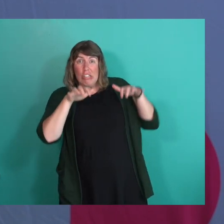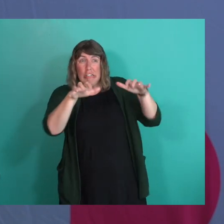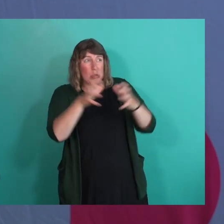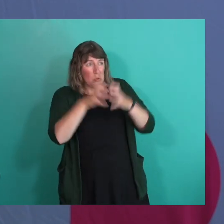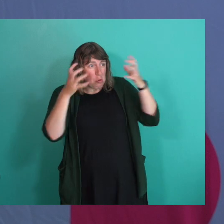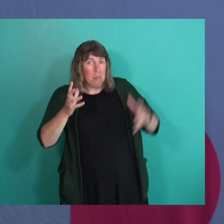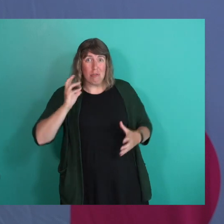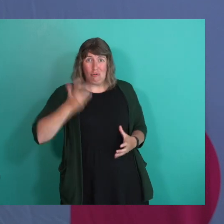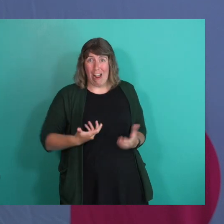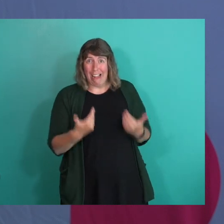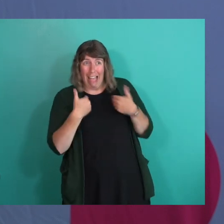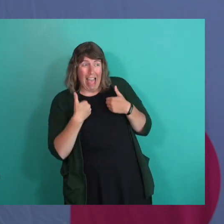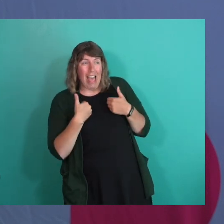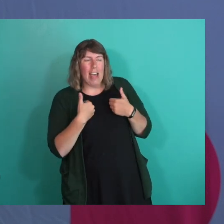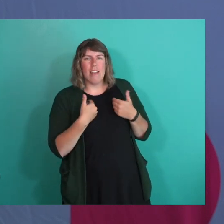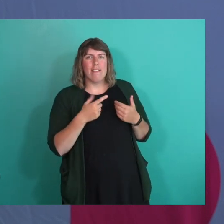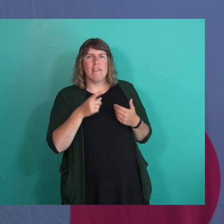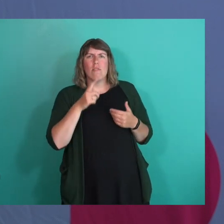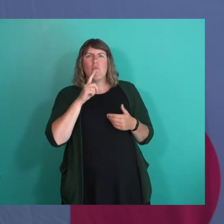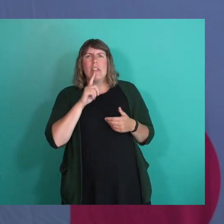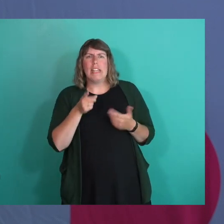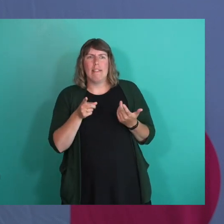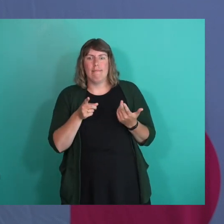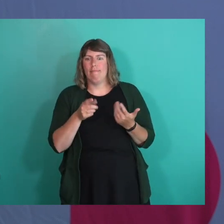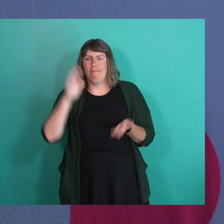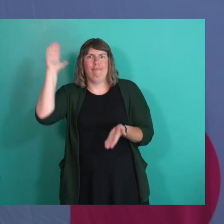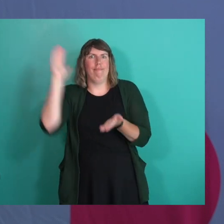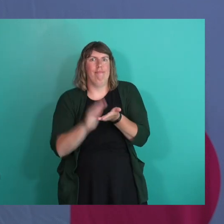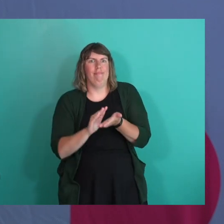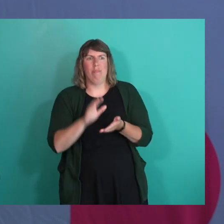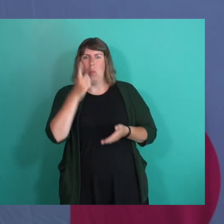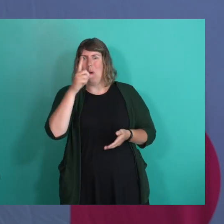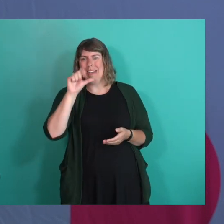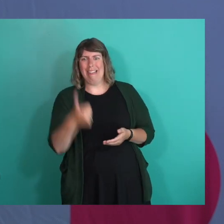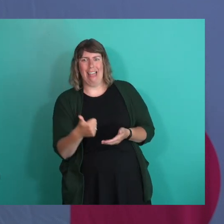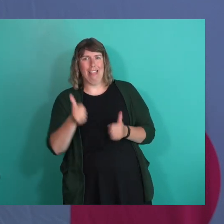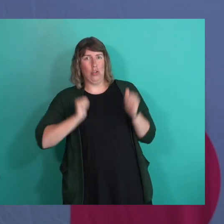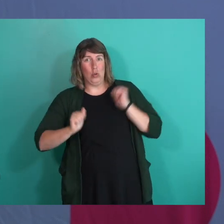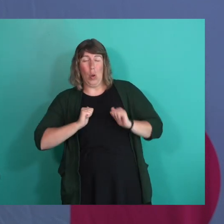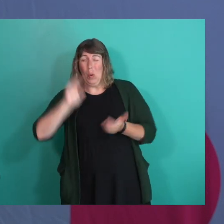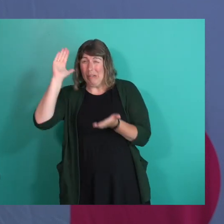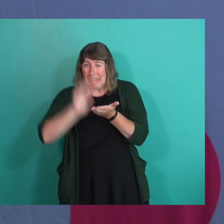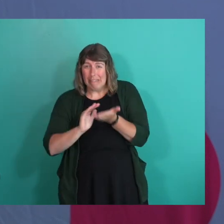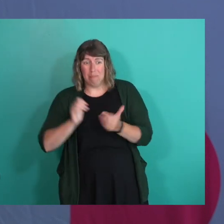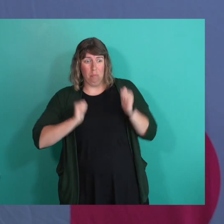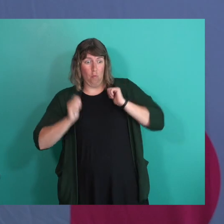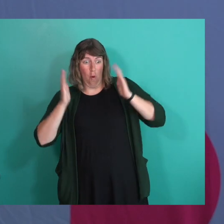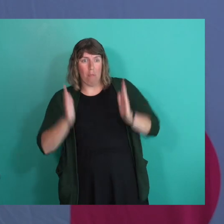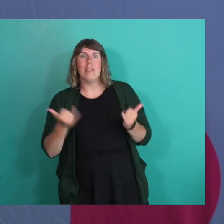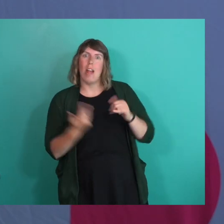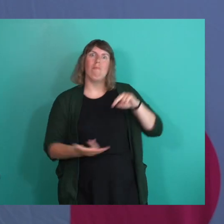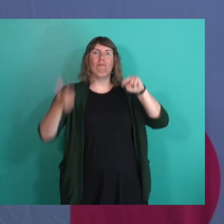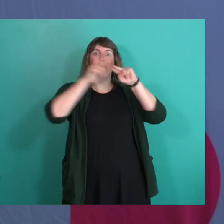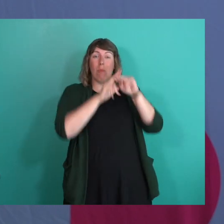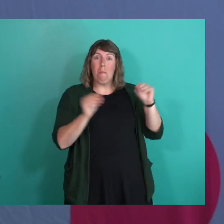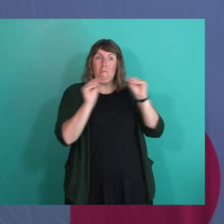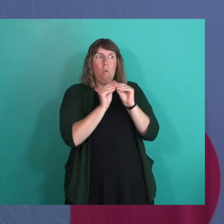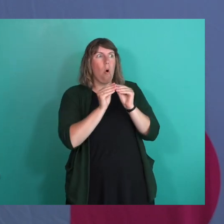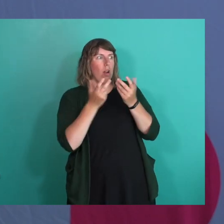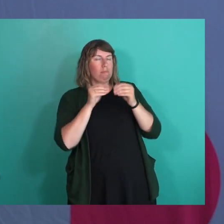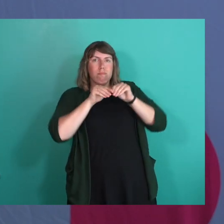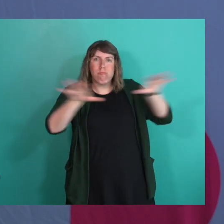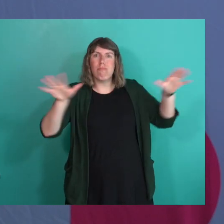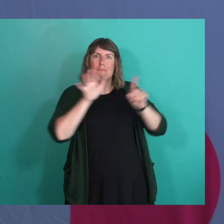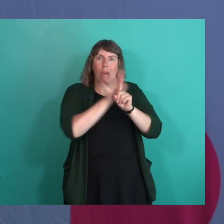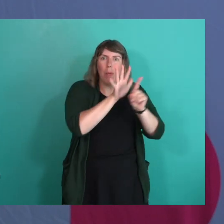drag? And like there were one tenth of the shows and performers at that time, you know, that there are now. And, you know, the